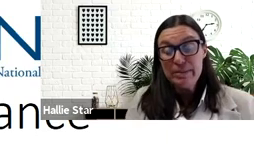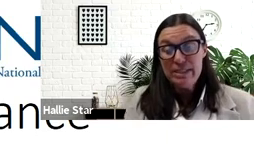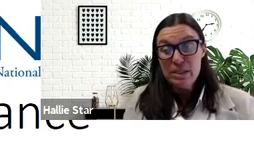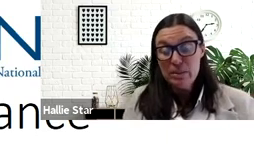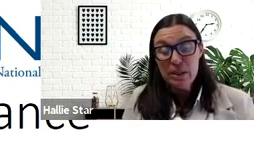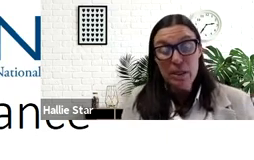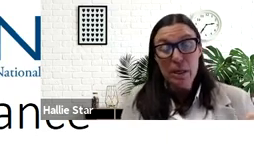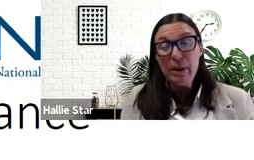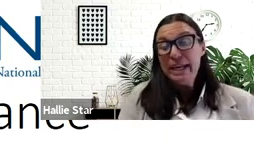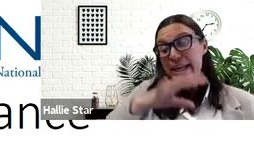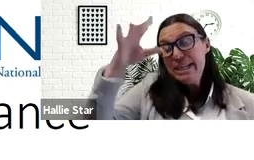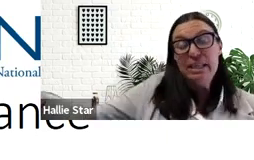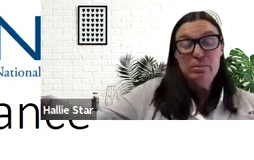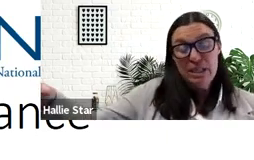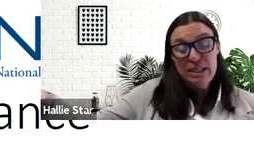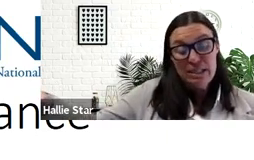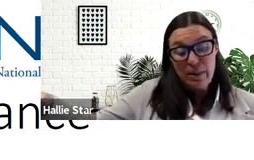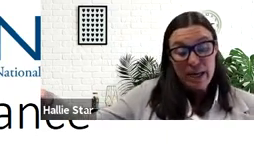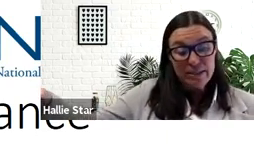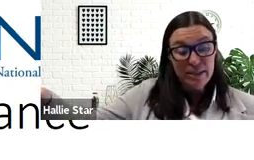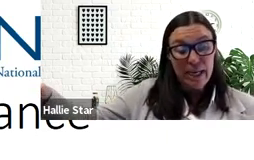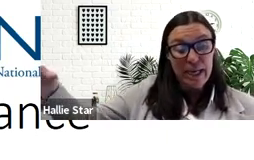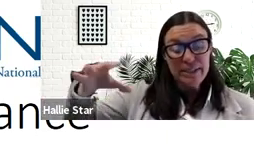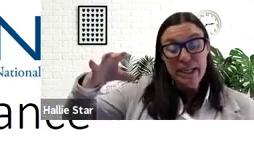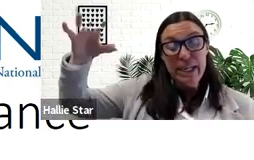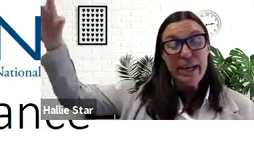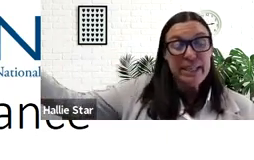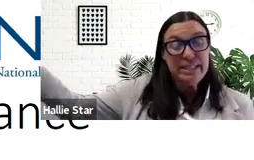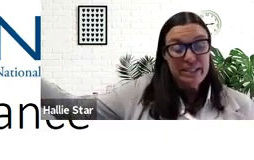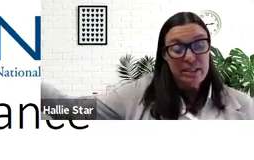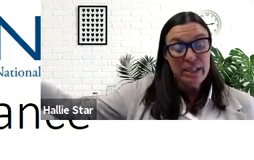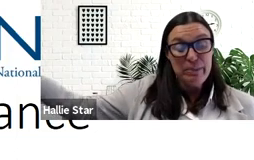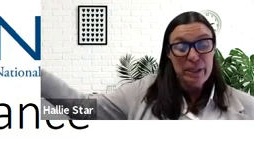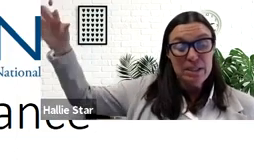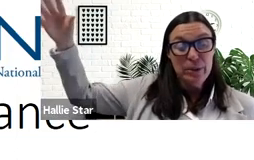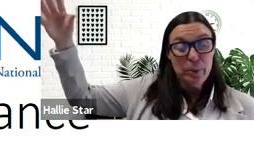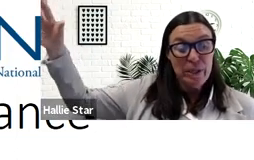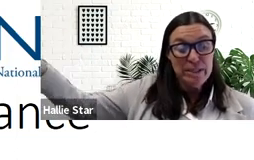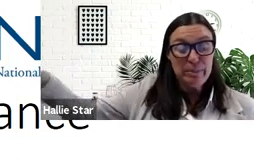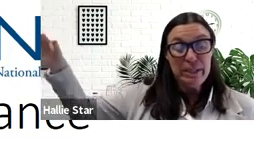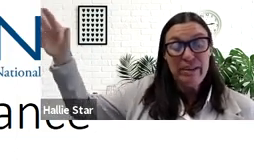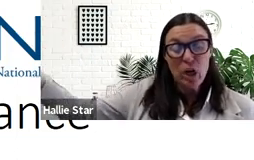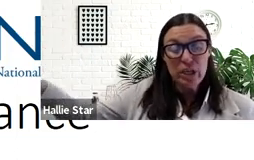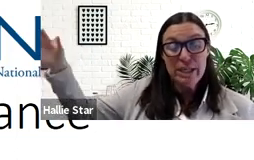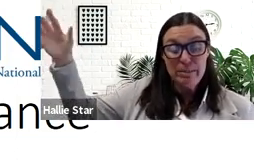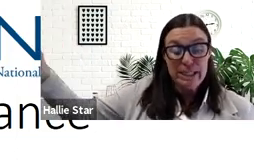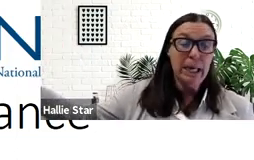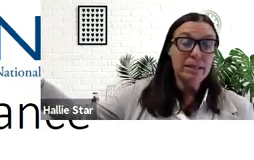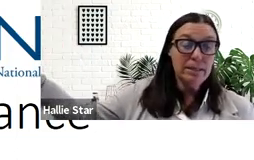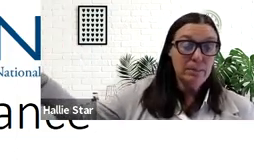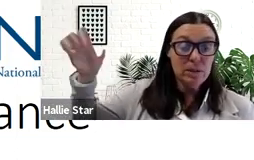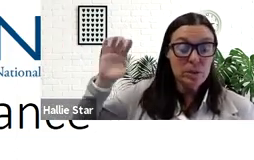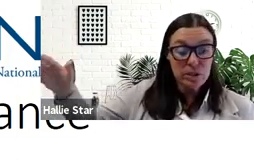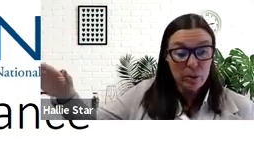white supremacy visible by connecting them to things in the past. And that is necessary because we simply have a hard time